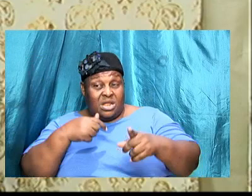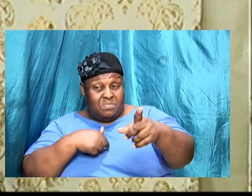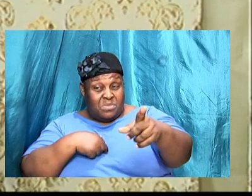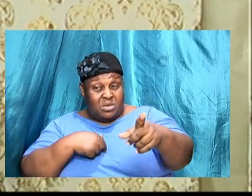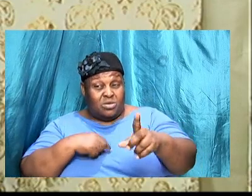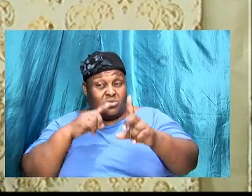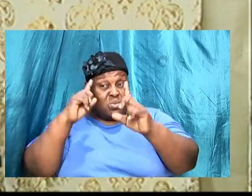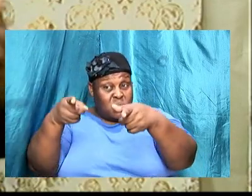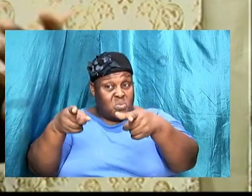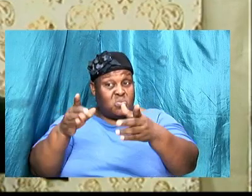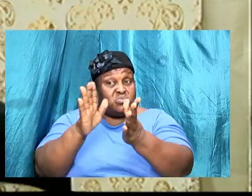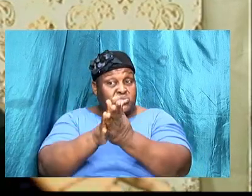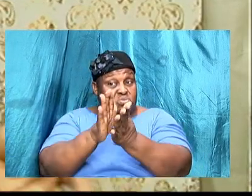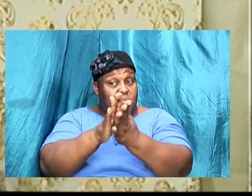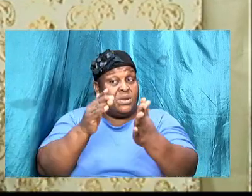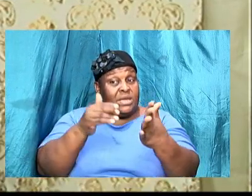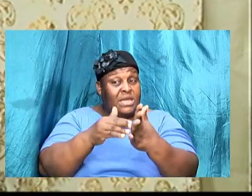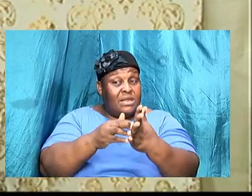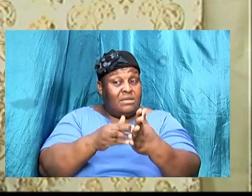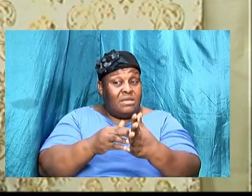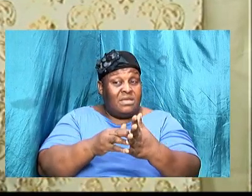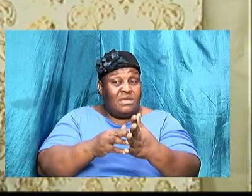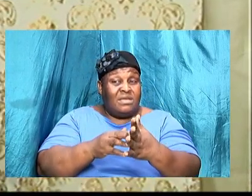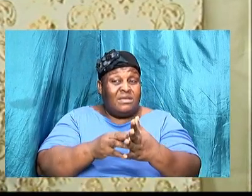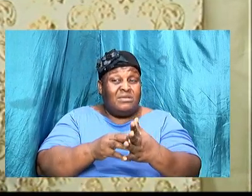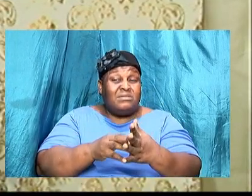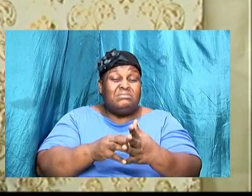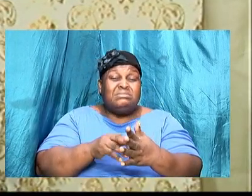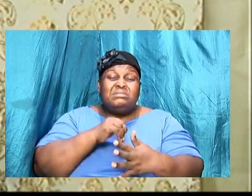I was going to get through because I wasn't even qualified to do the course